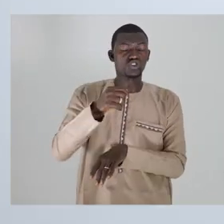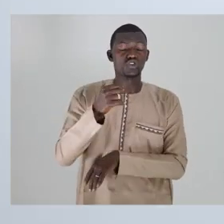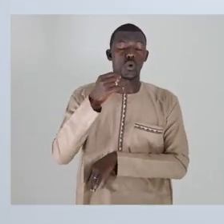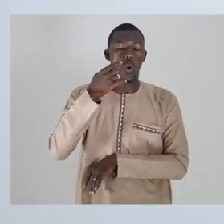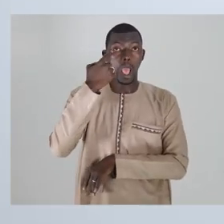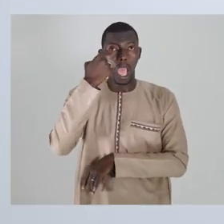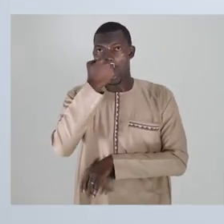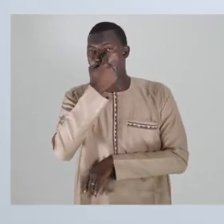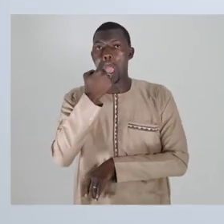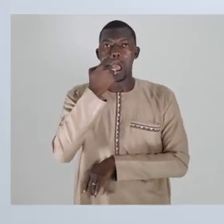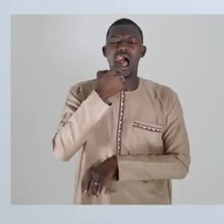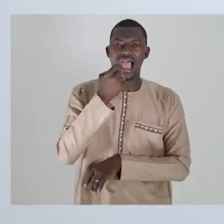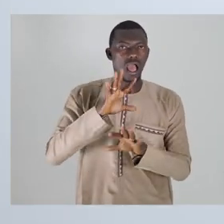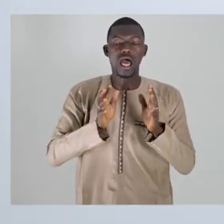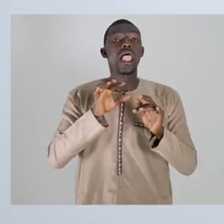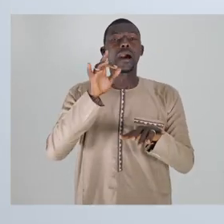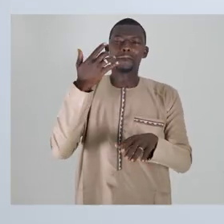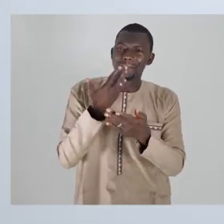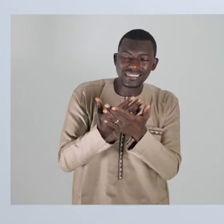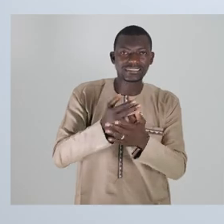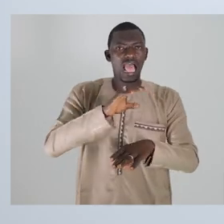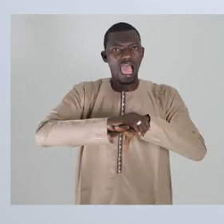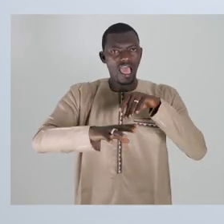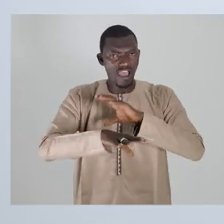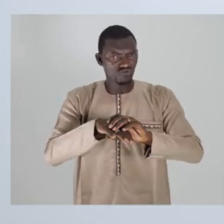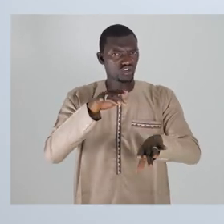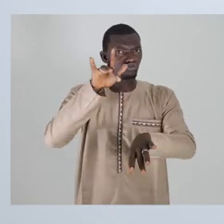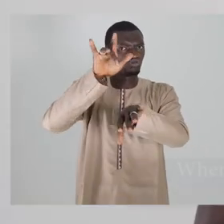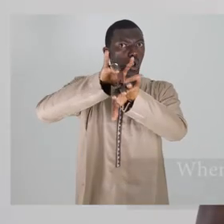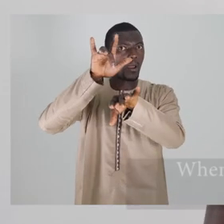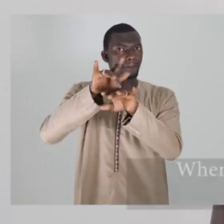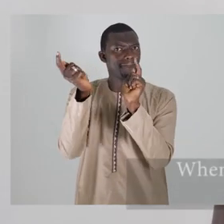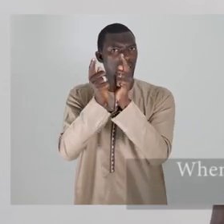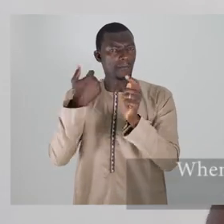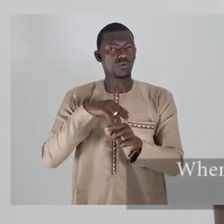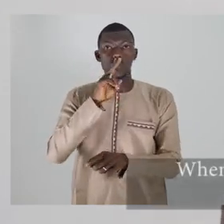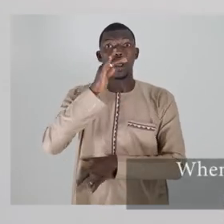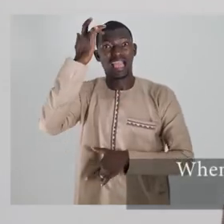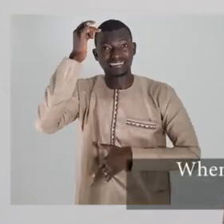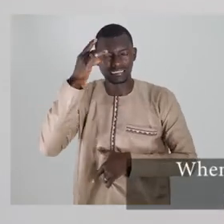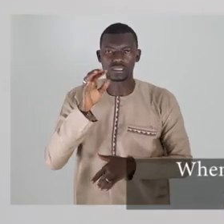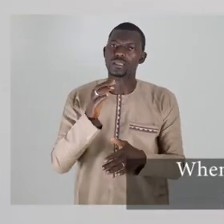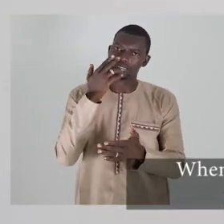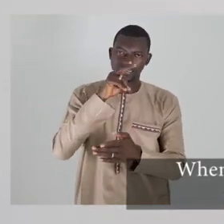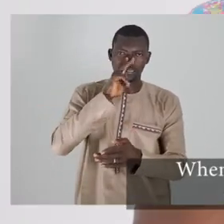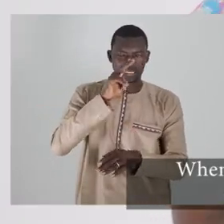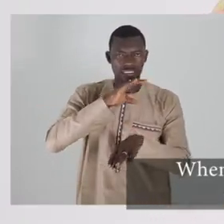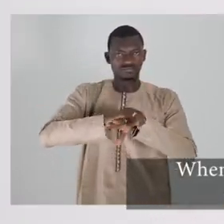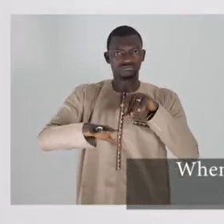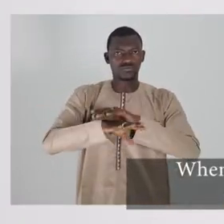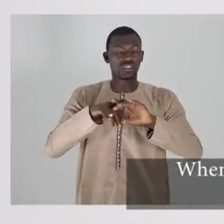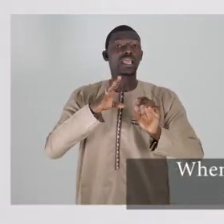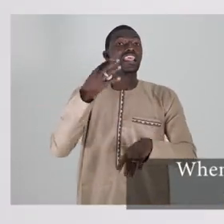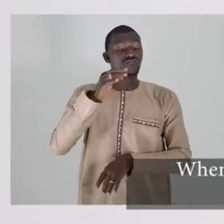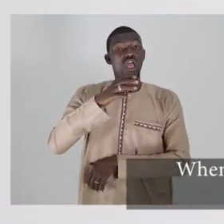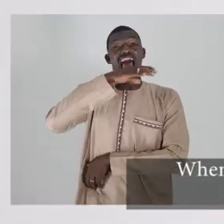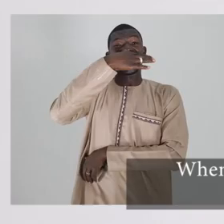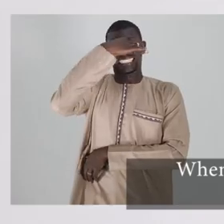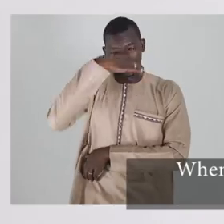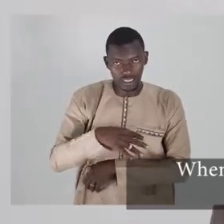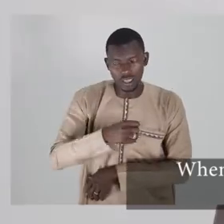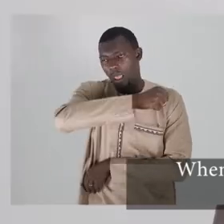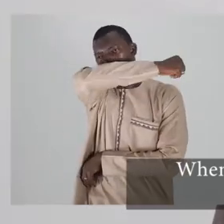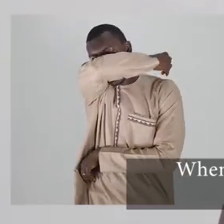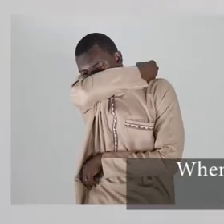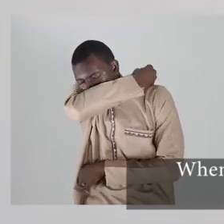mouth with unwashed hands. Avoid close contact with people who are sick. When you cough or sneeze, cover your mouth with a tissue or